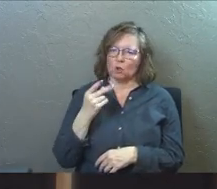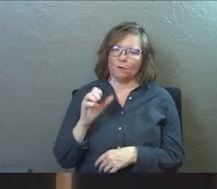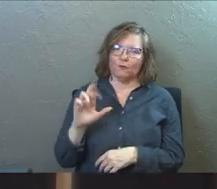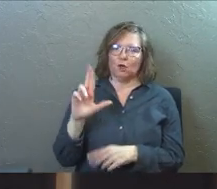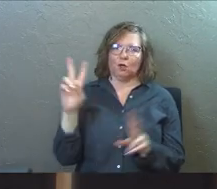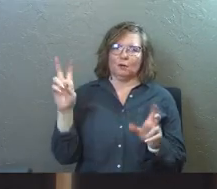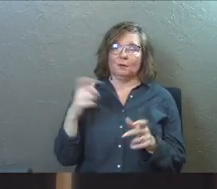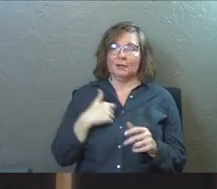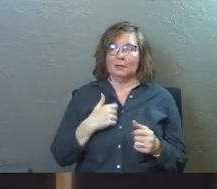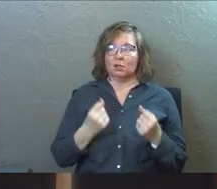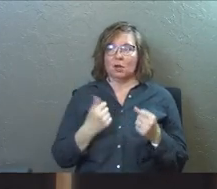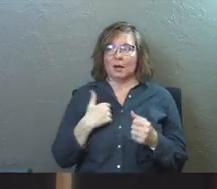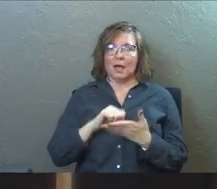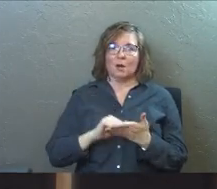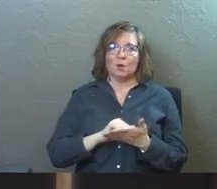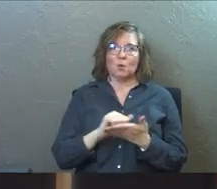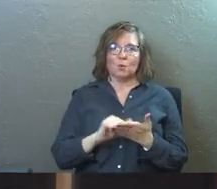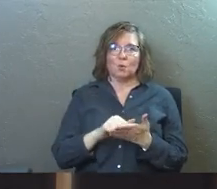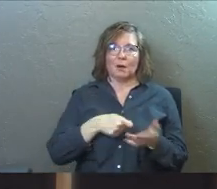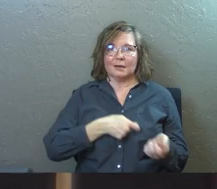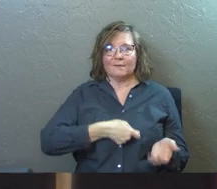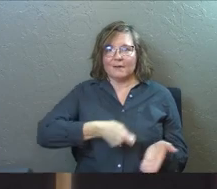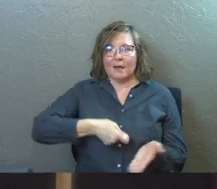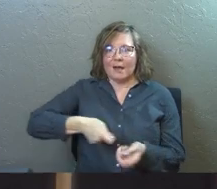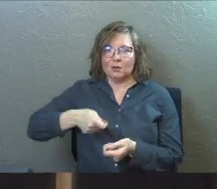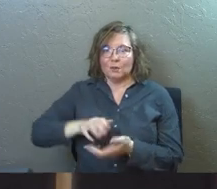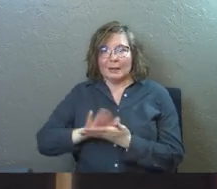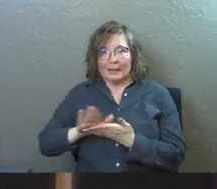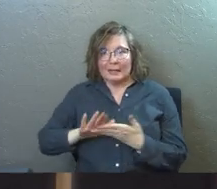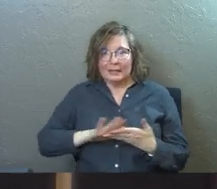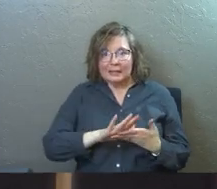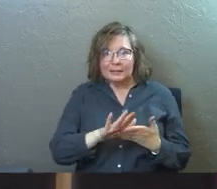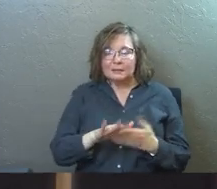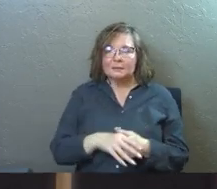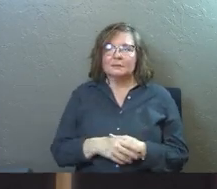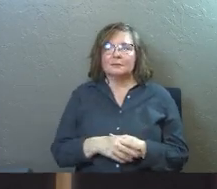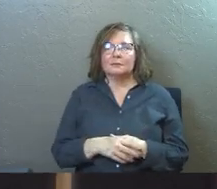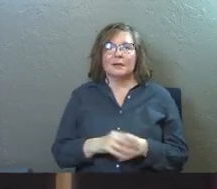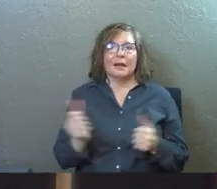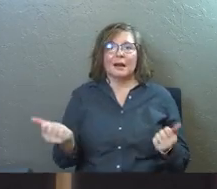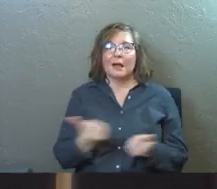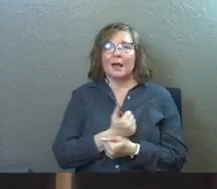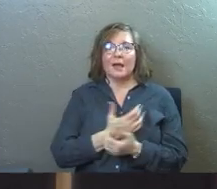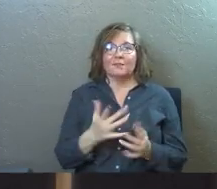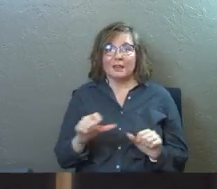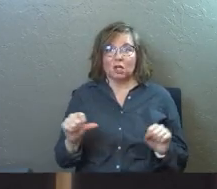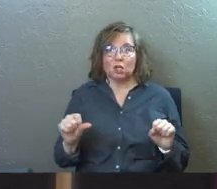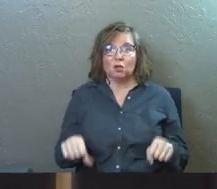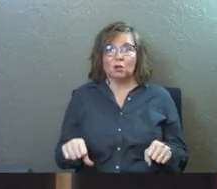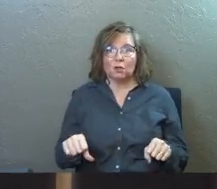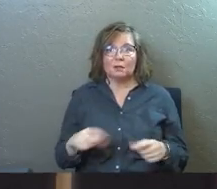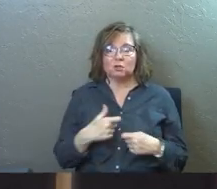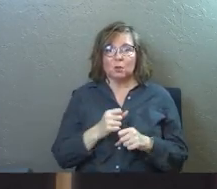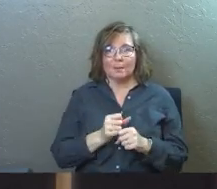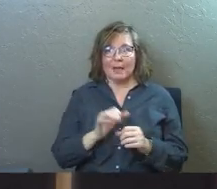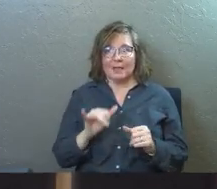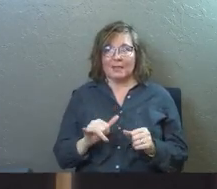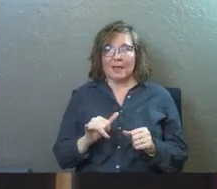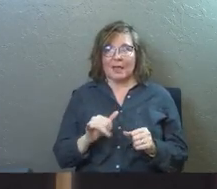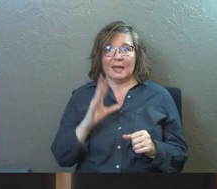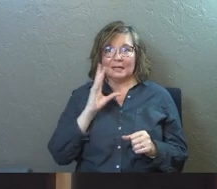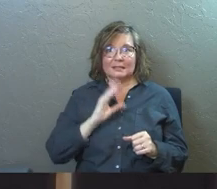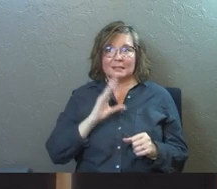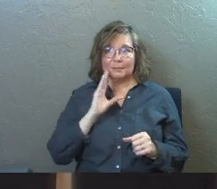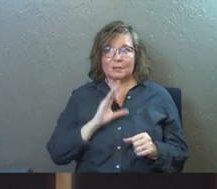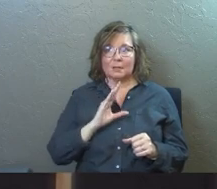He had taken his car and had it washed and vacuumed and cleaned. And he did everything he could to make that